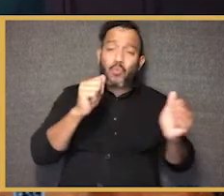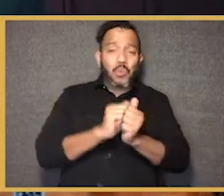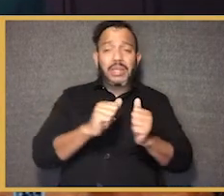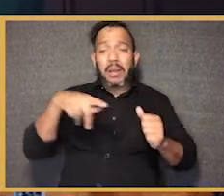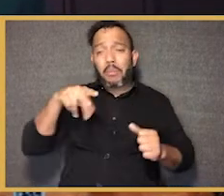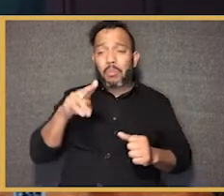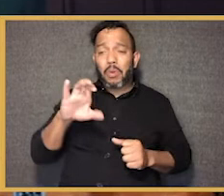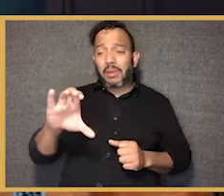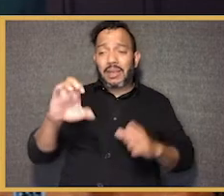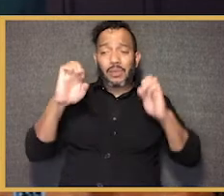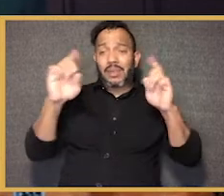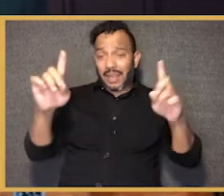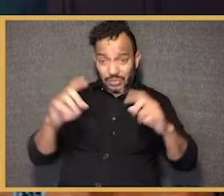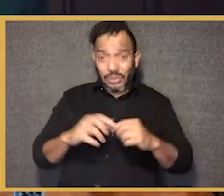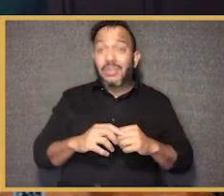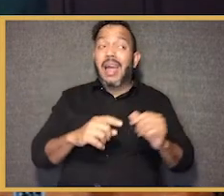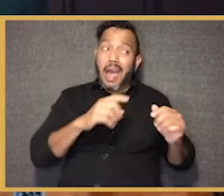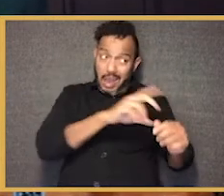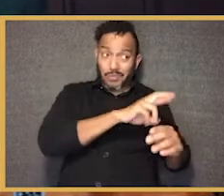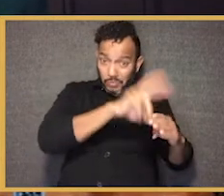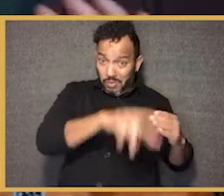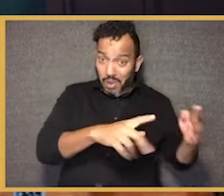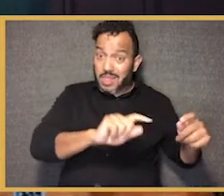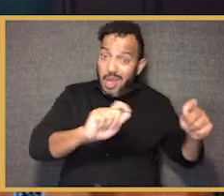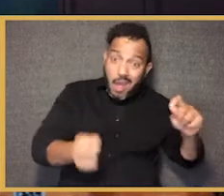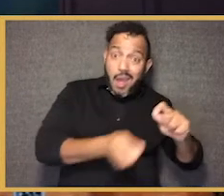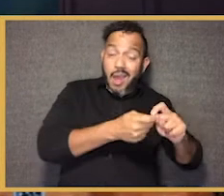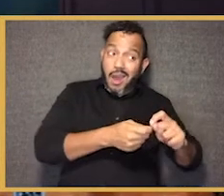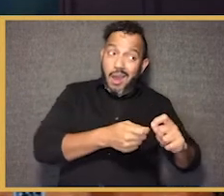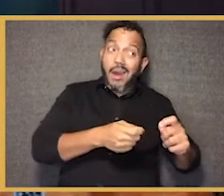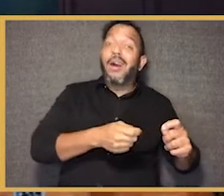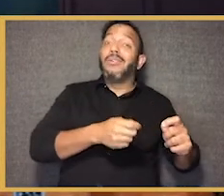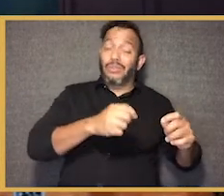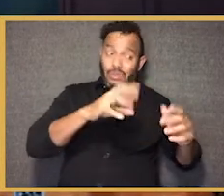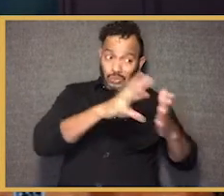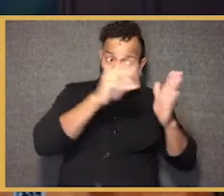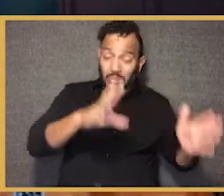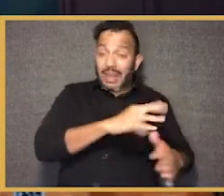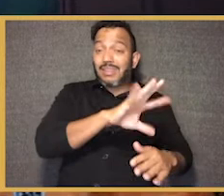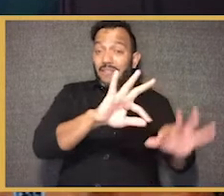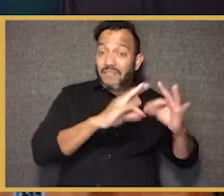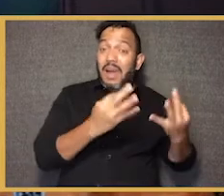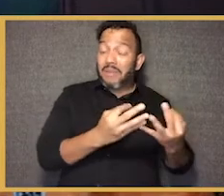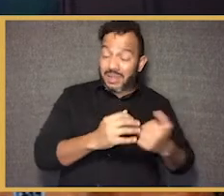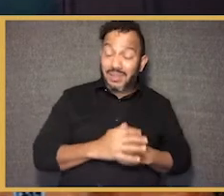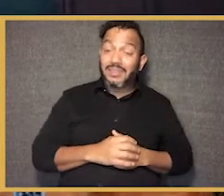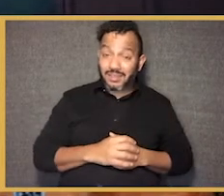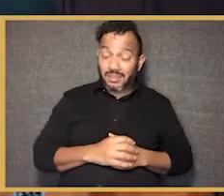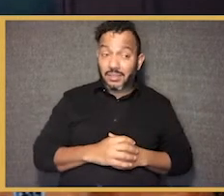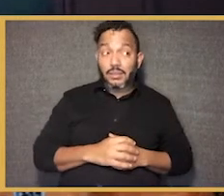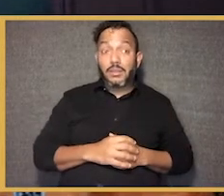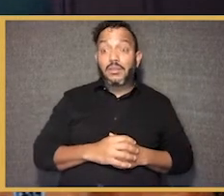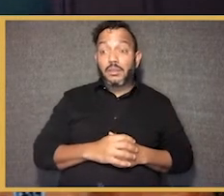And in many cases are harming students and in because of their terrible outcomes.